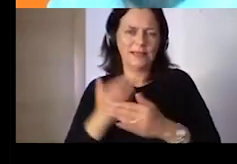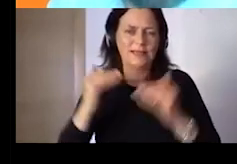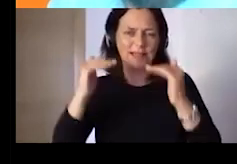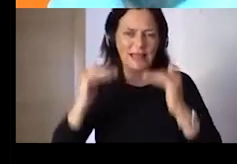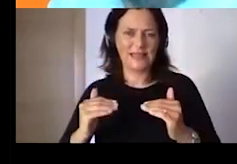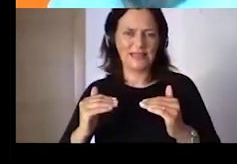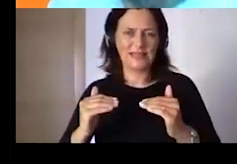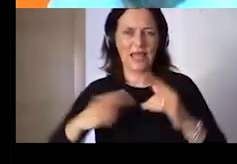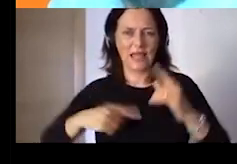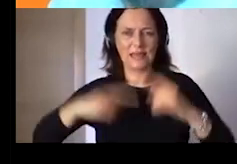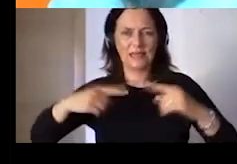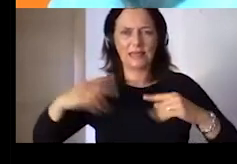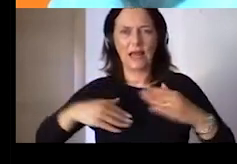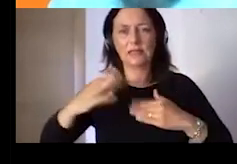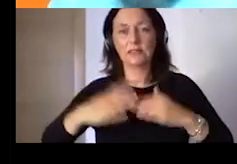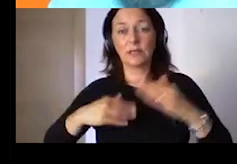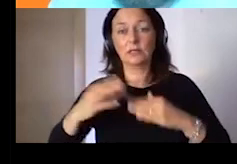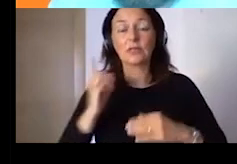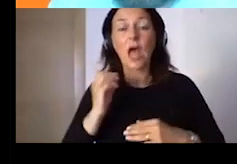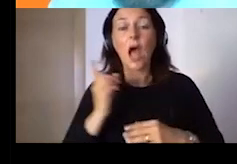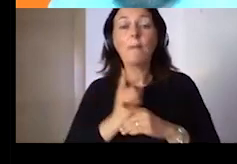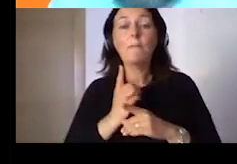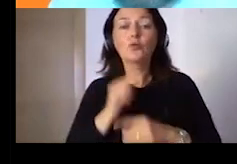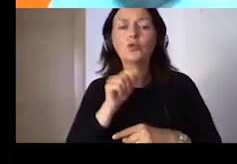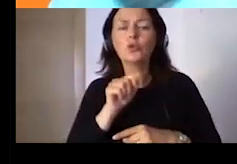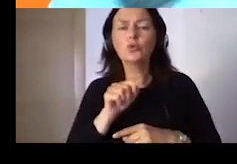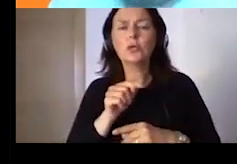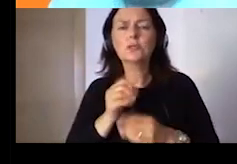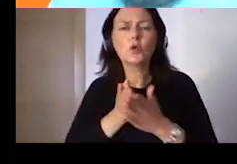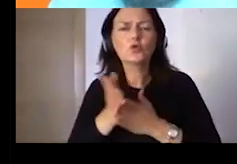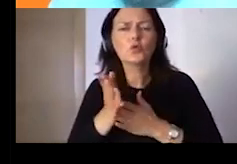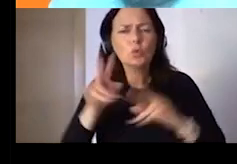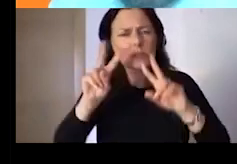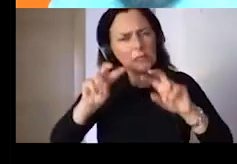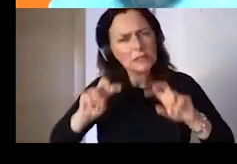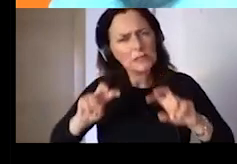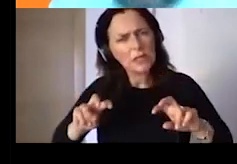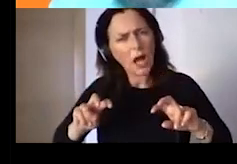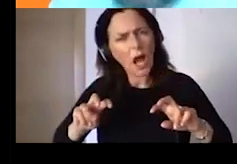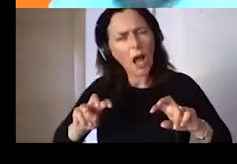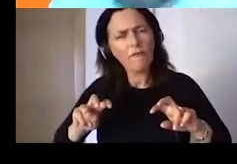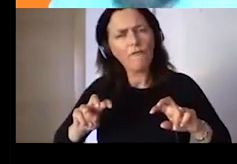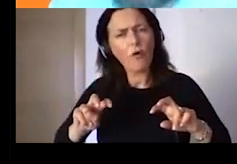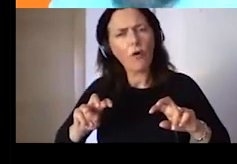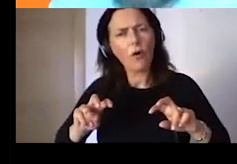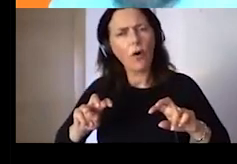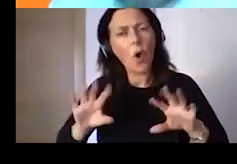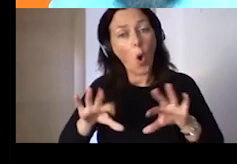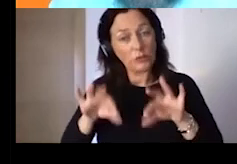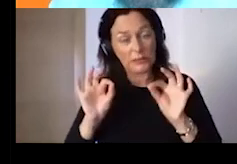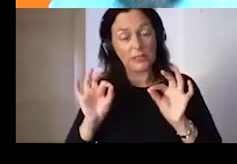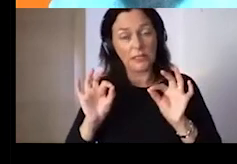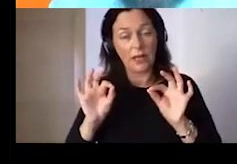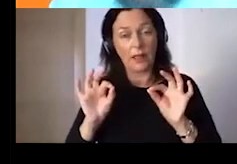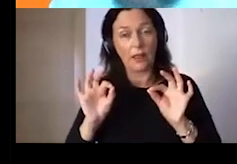out from the research was that each age has a different level of low digital skills. It's not